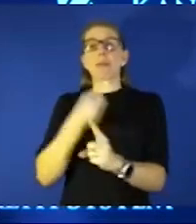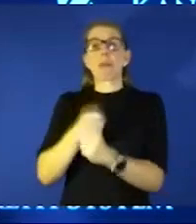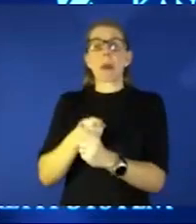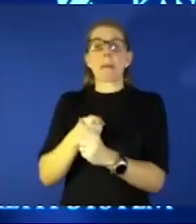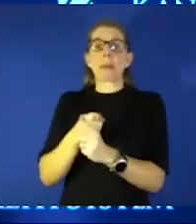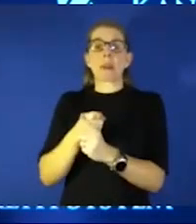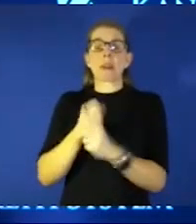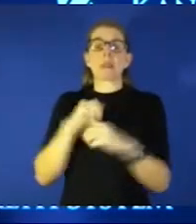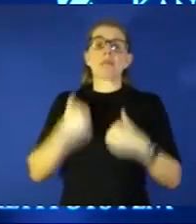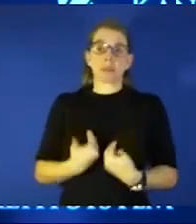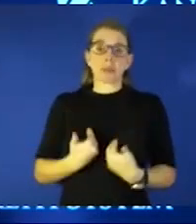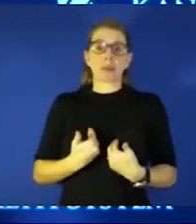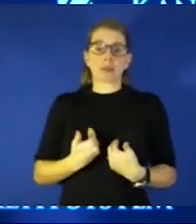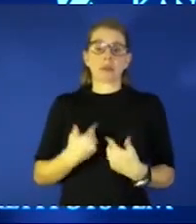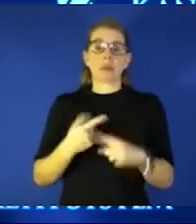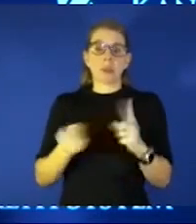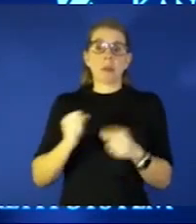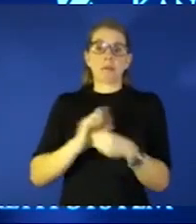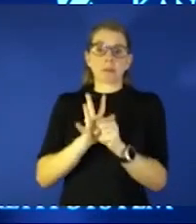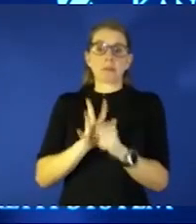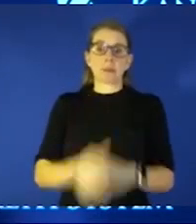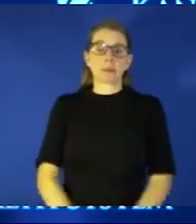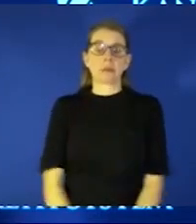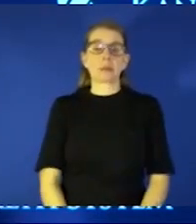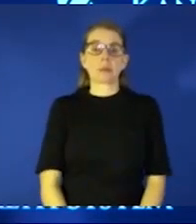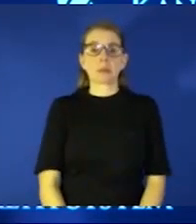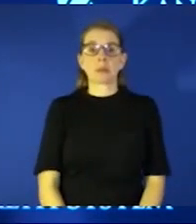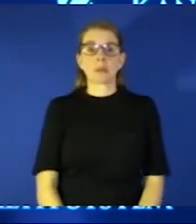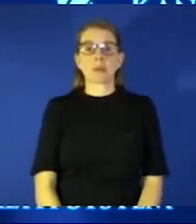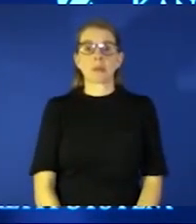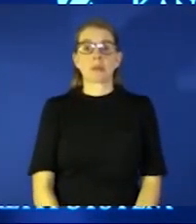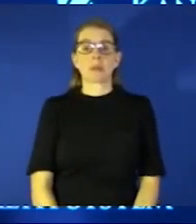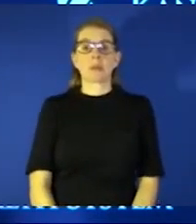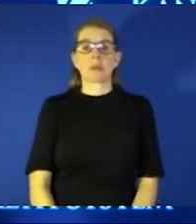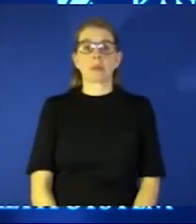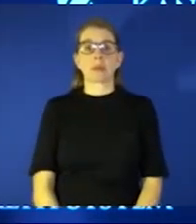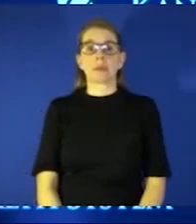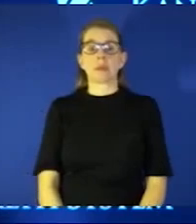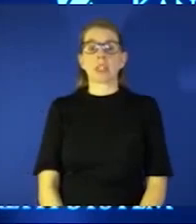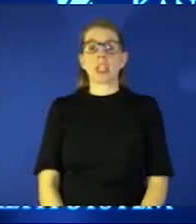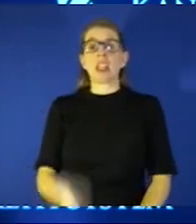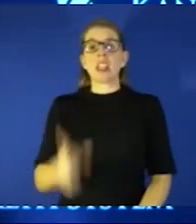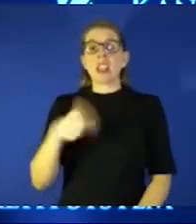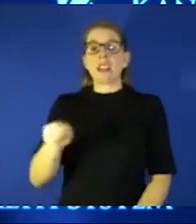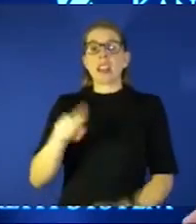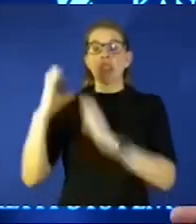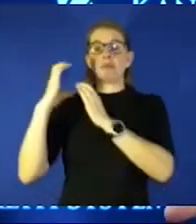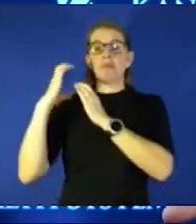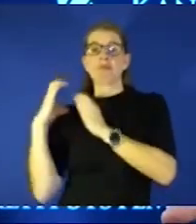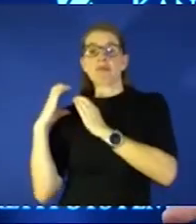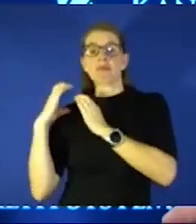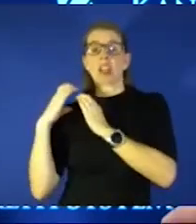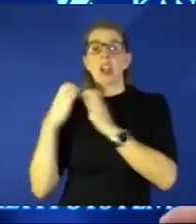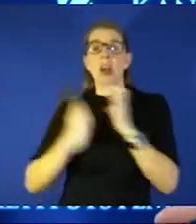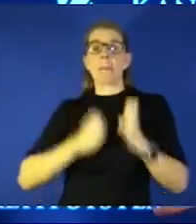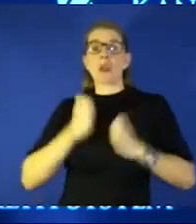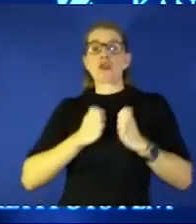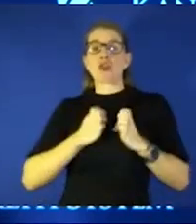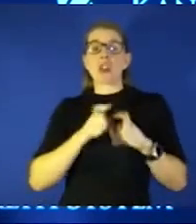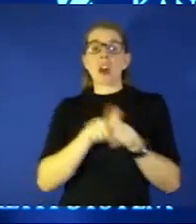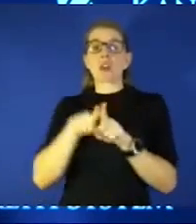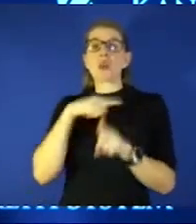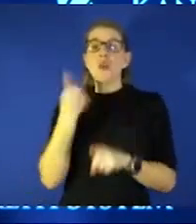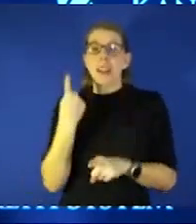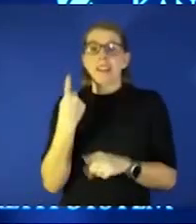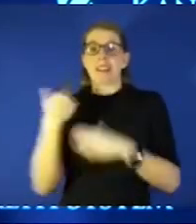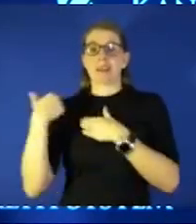this uh and uh really have to shoulder not only the greatest burden the emotional burden but also the risk burden of being already so and